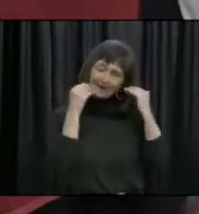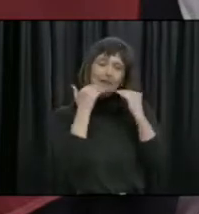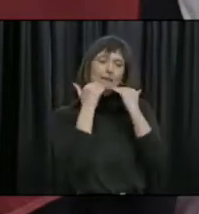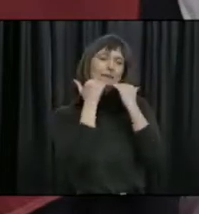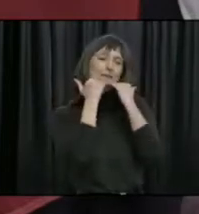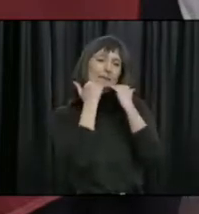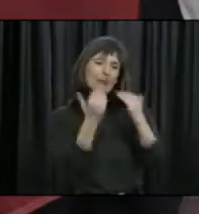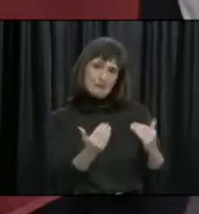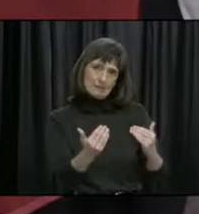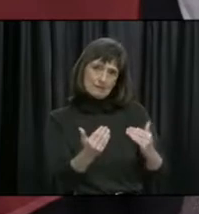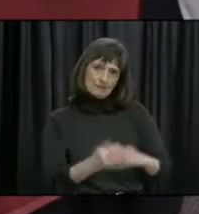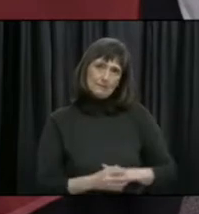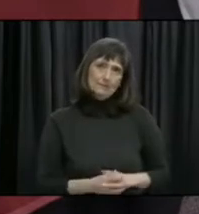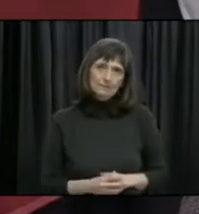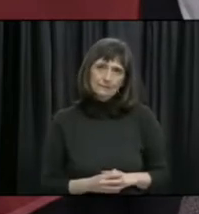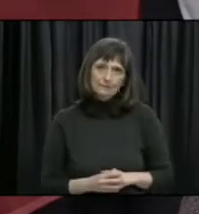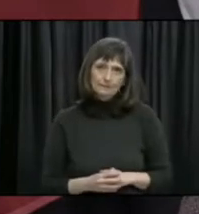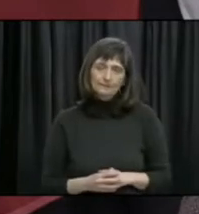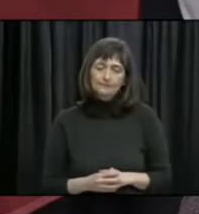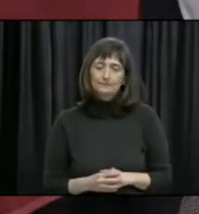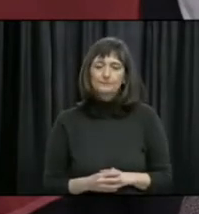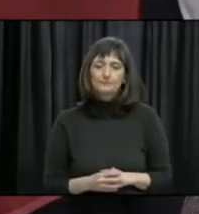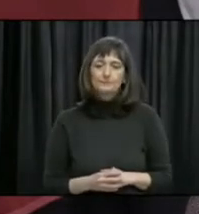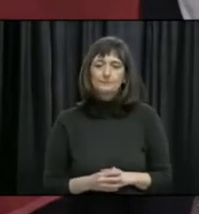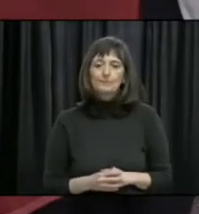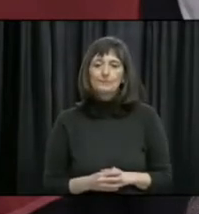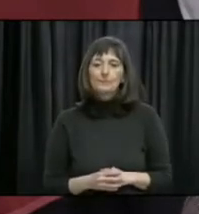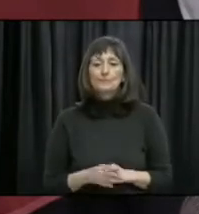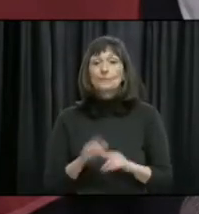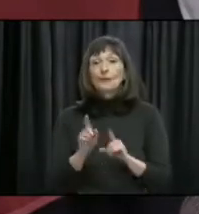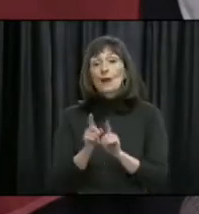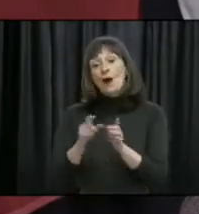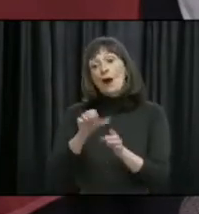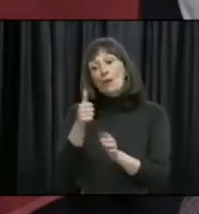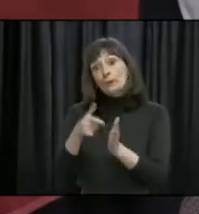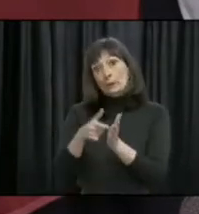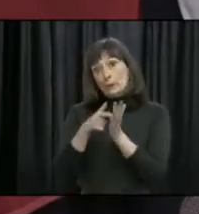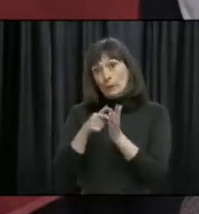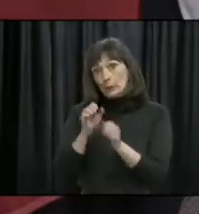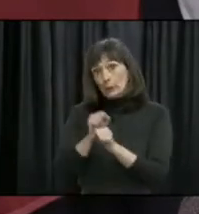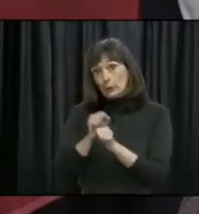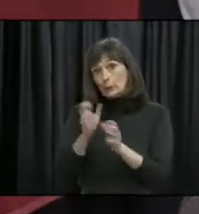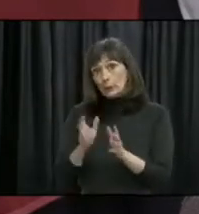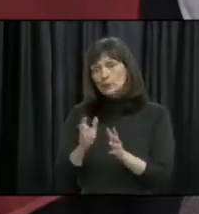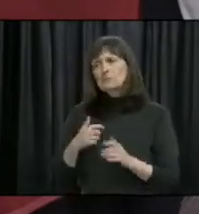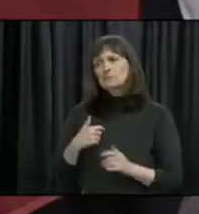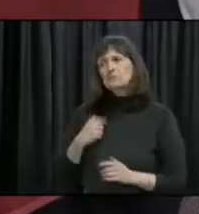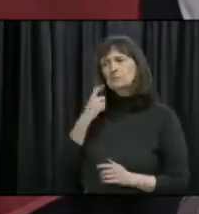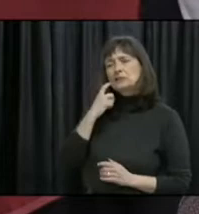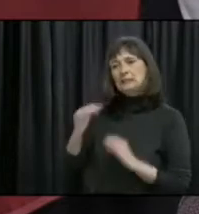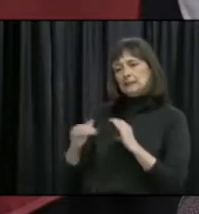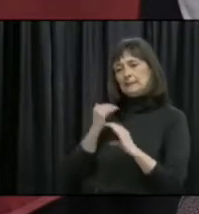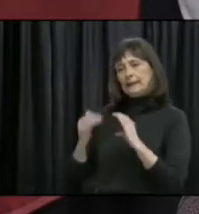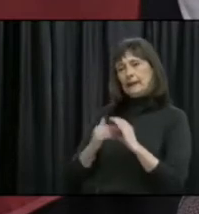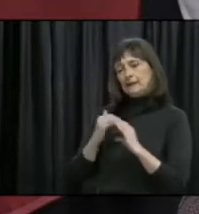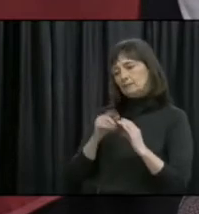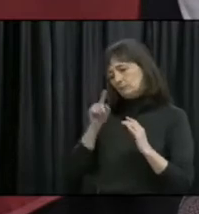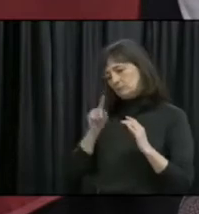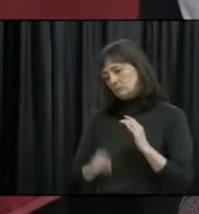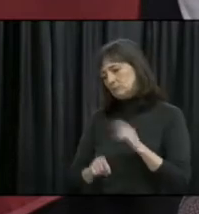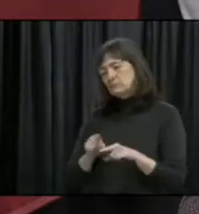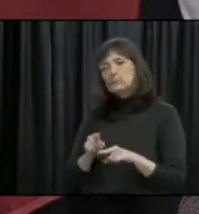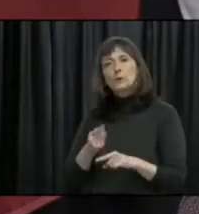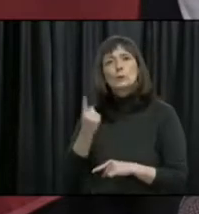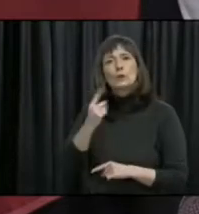the work that they are doing. But also, speaking of essential workers, I got on an email the other day about a young